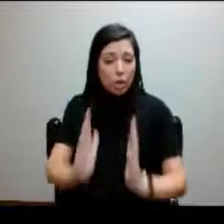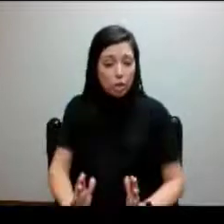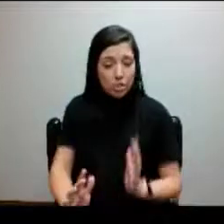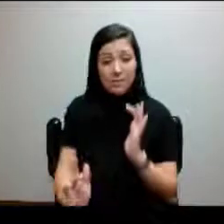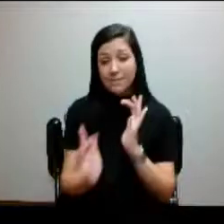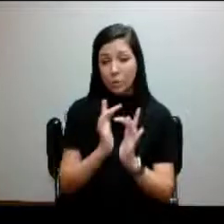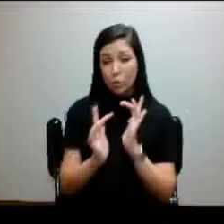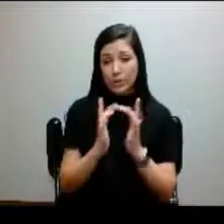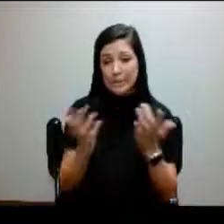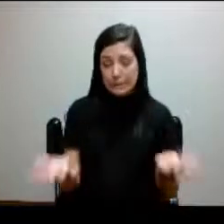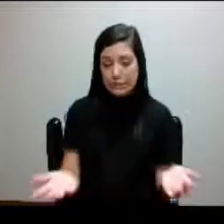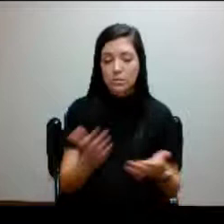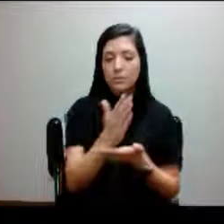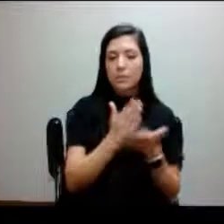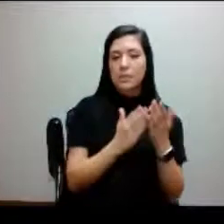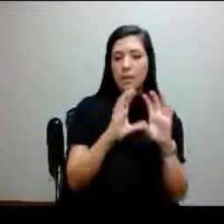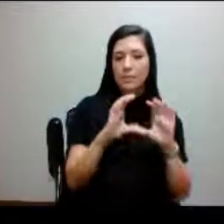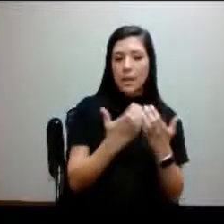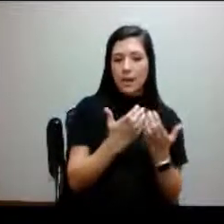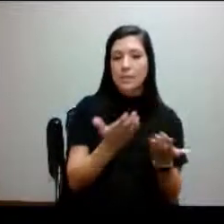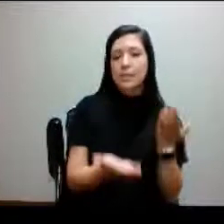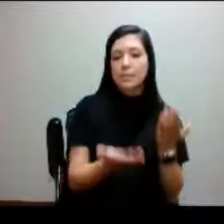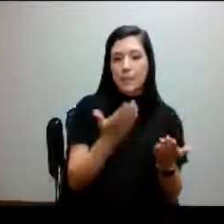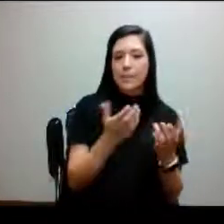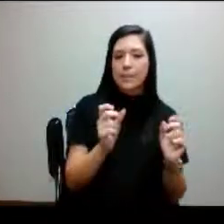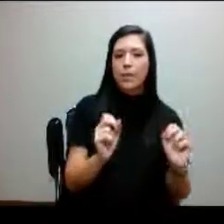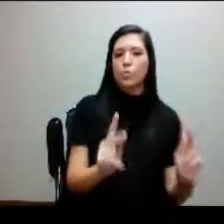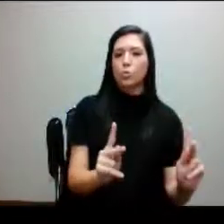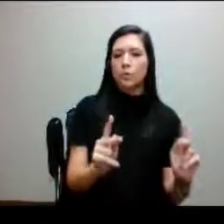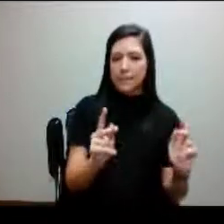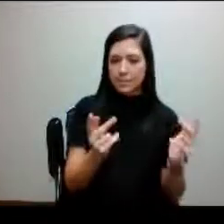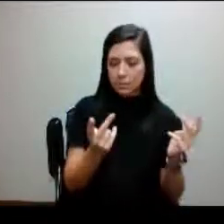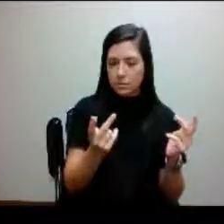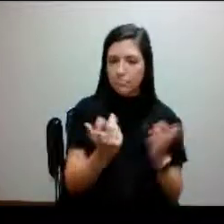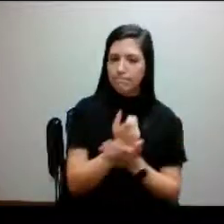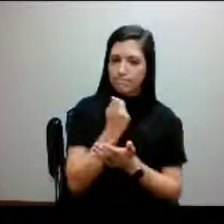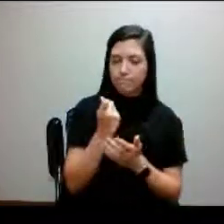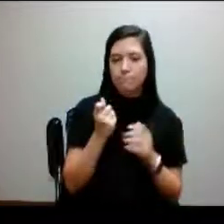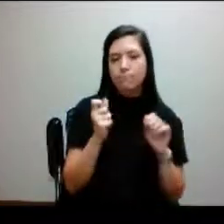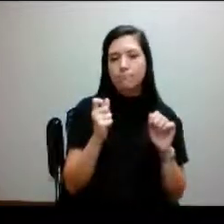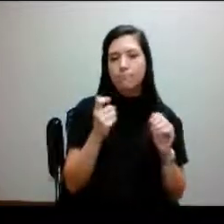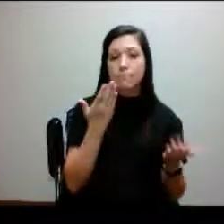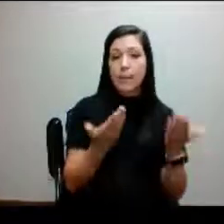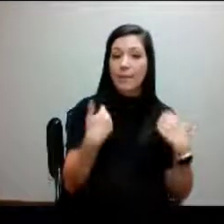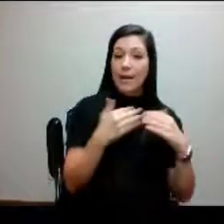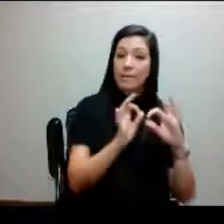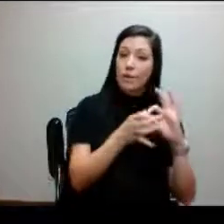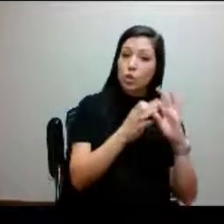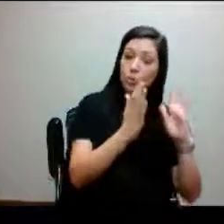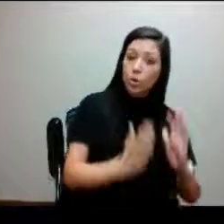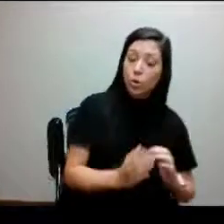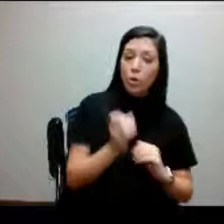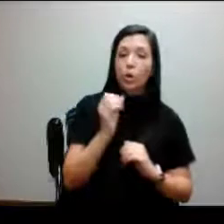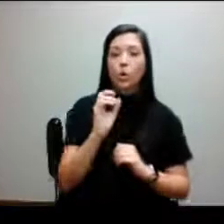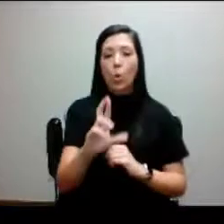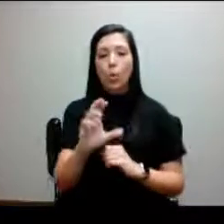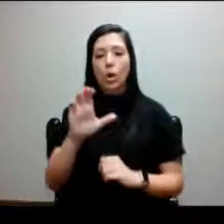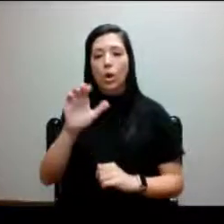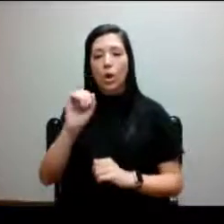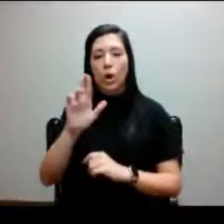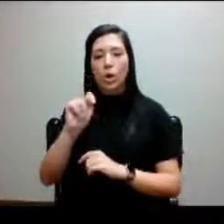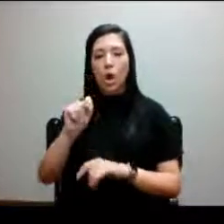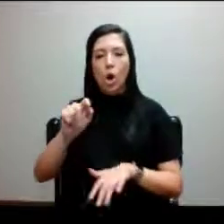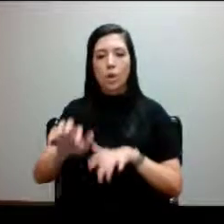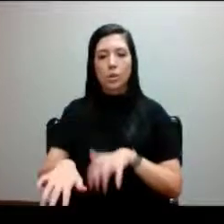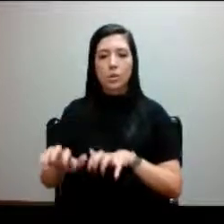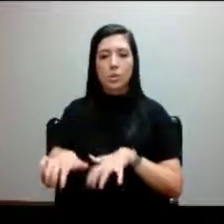In some classes there still may be the opportunities where you may have an interpreter or you may have a cart provider in